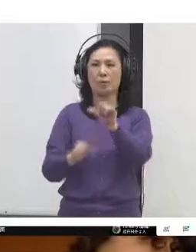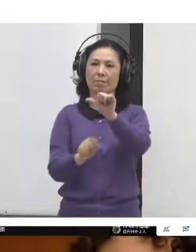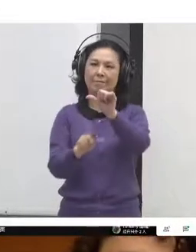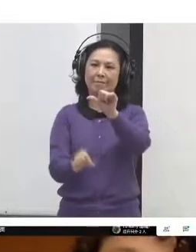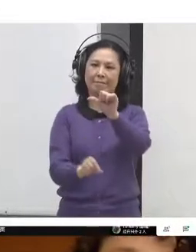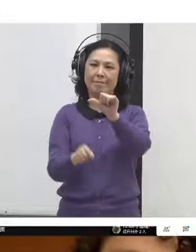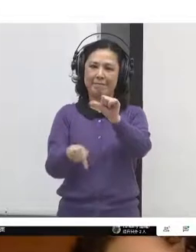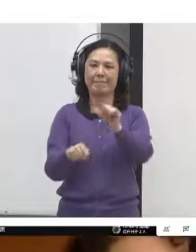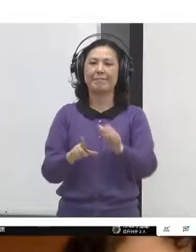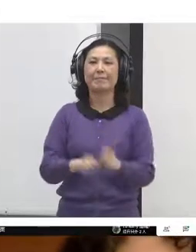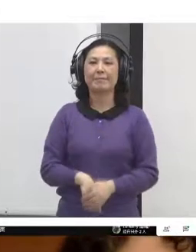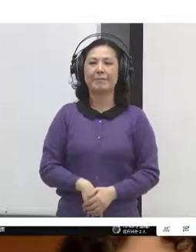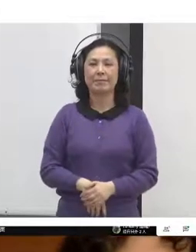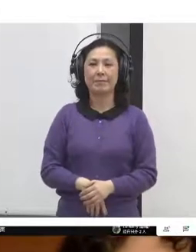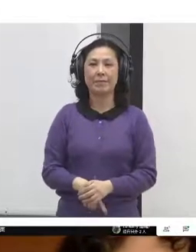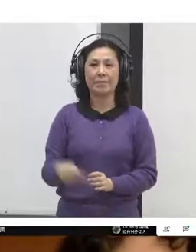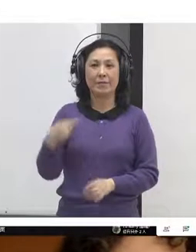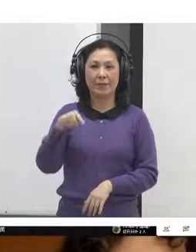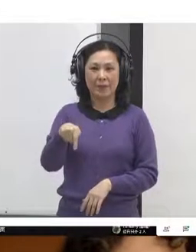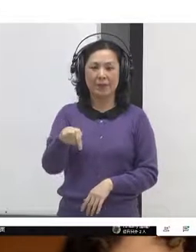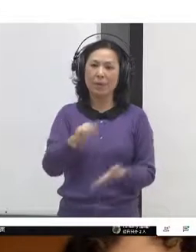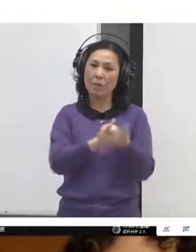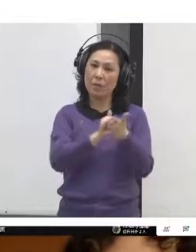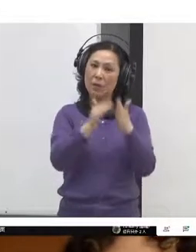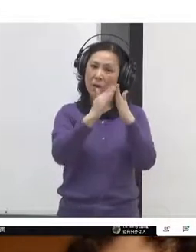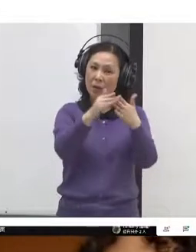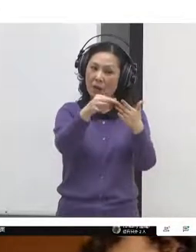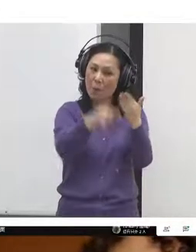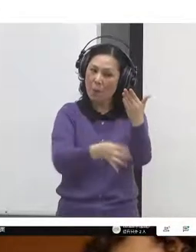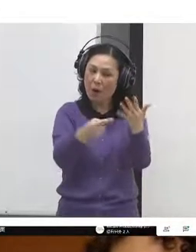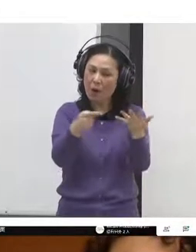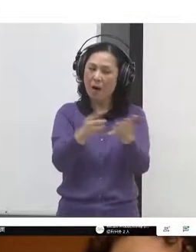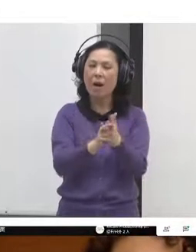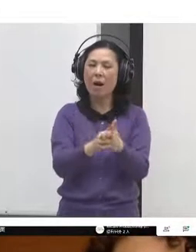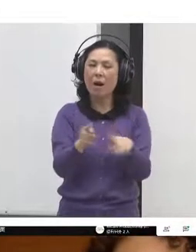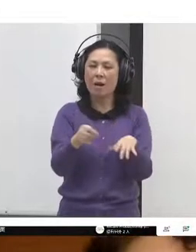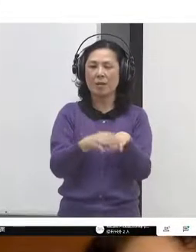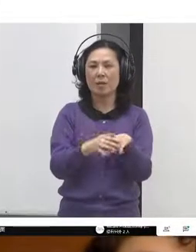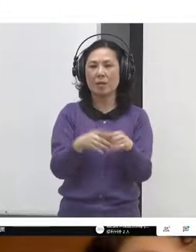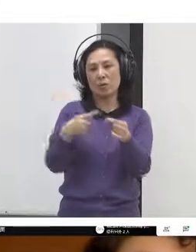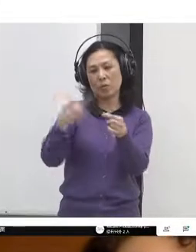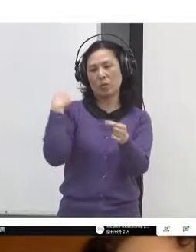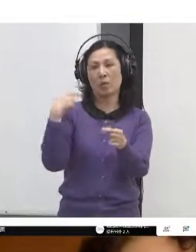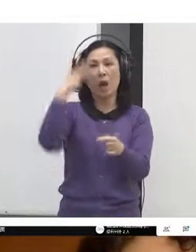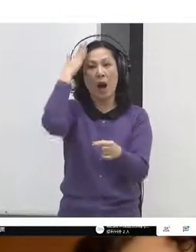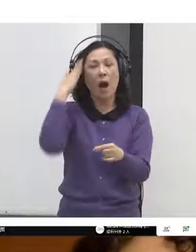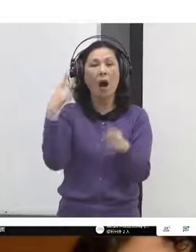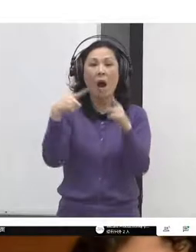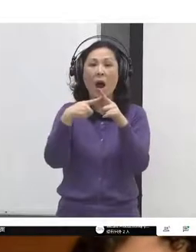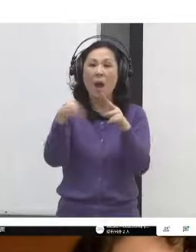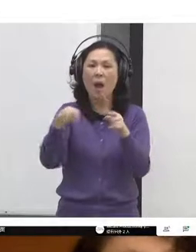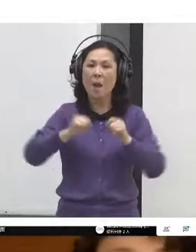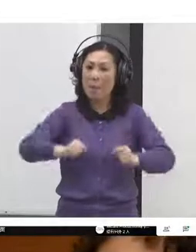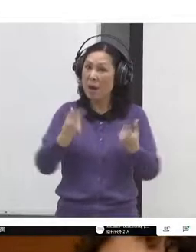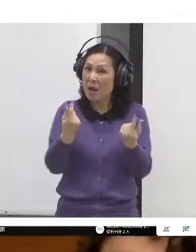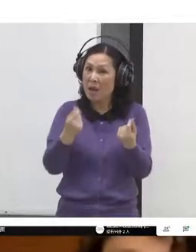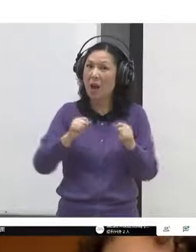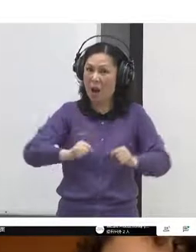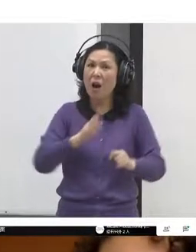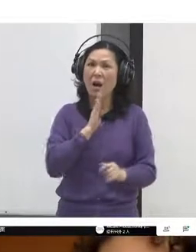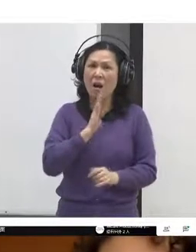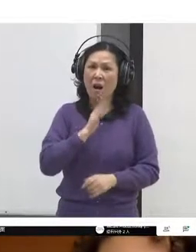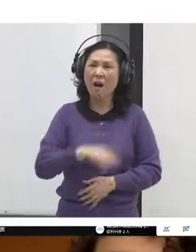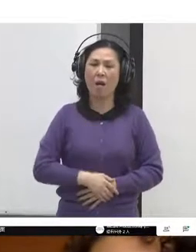this summer movement of black lives. And the trajectory now felt by hundreds of thousands of people towards greater